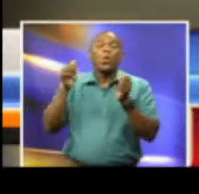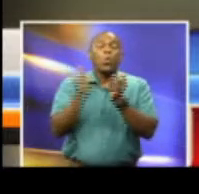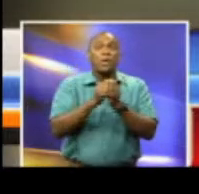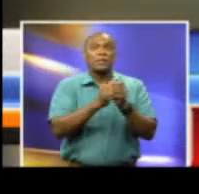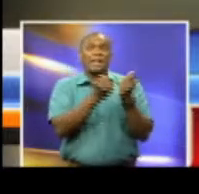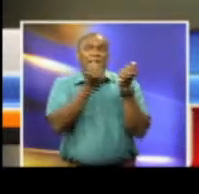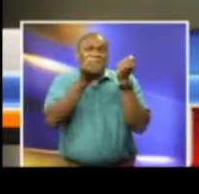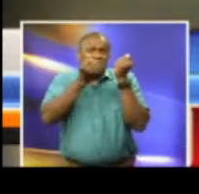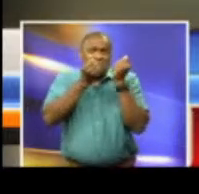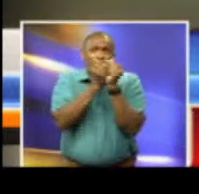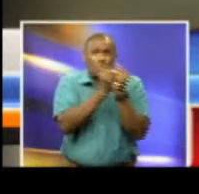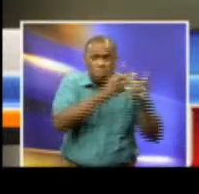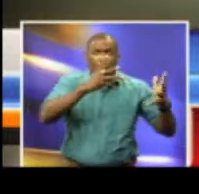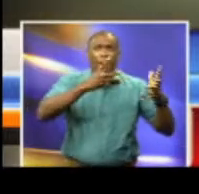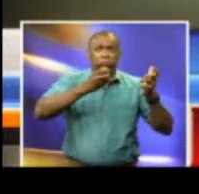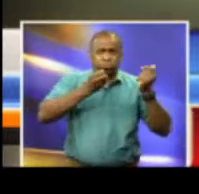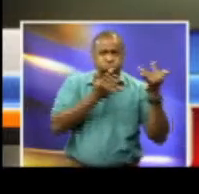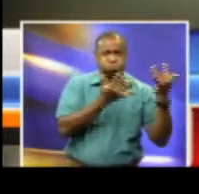Ridiculous.